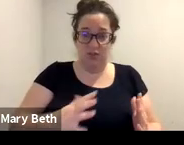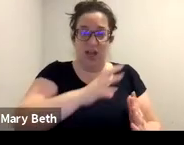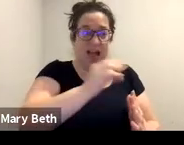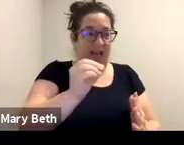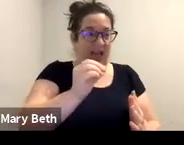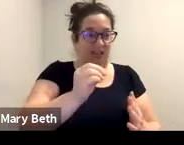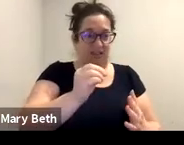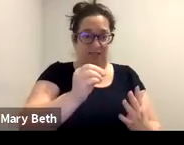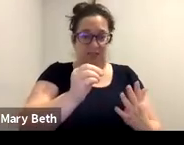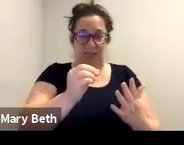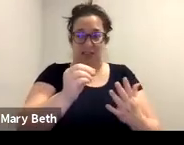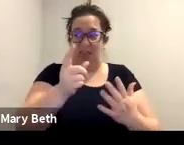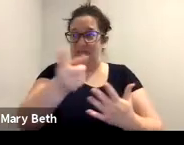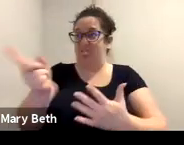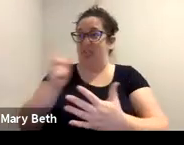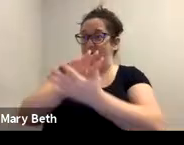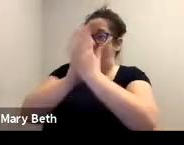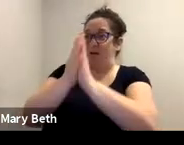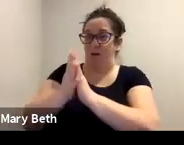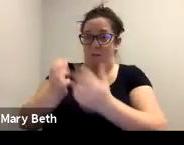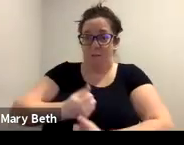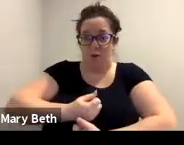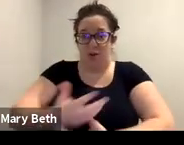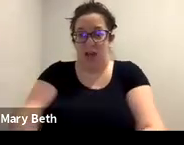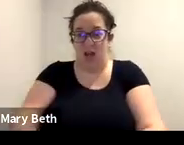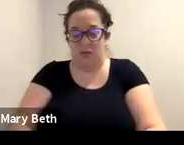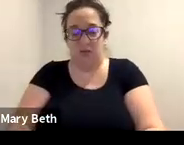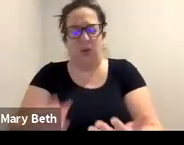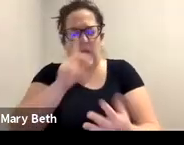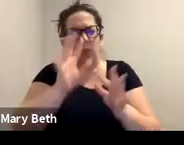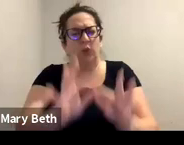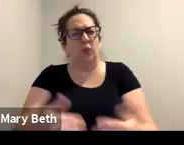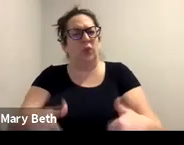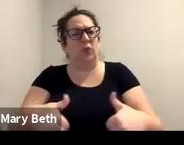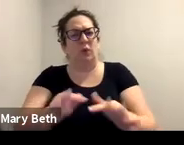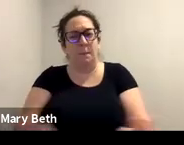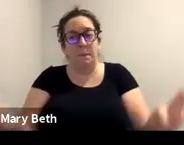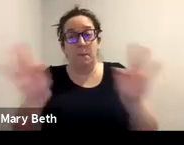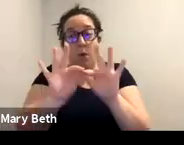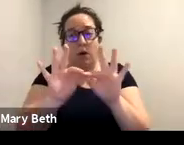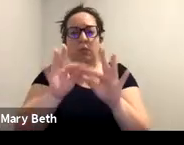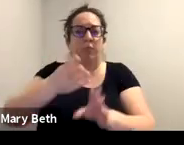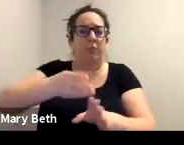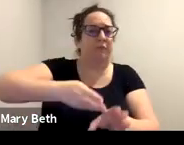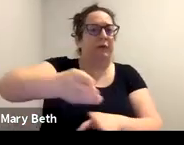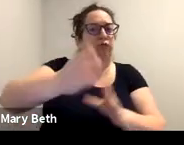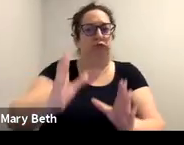survivors. And it really was important to have professional support that can be ongoing. Um,